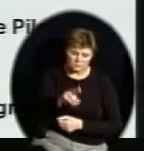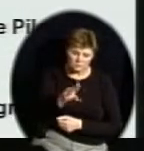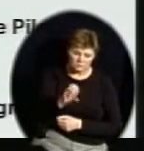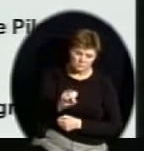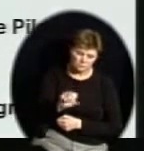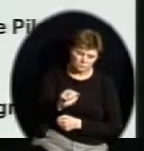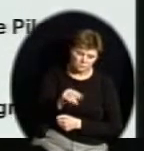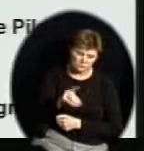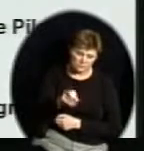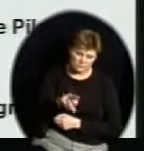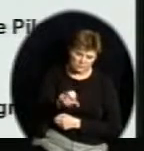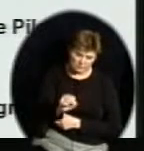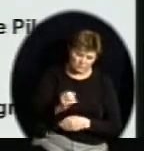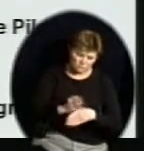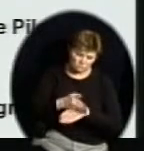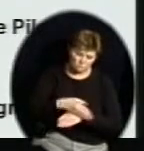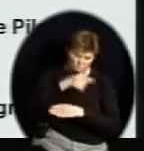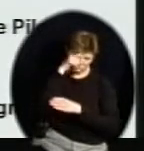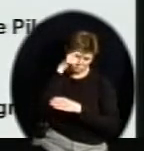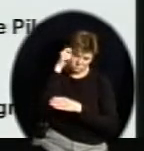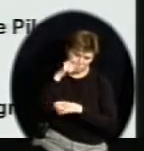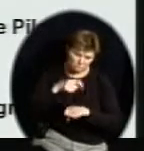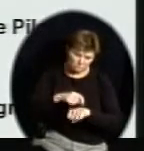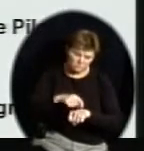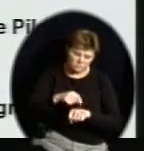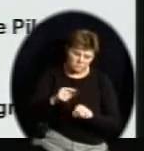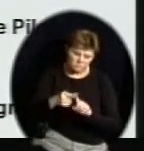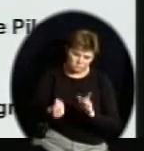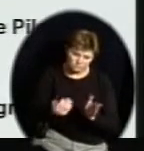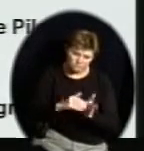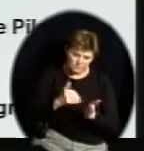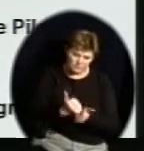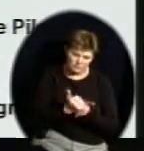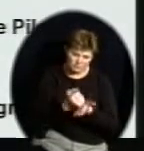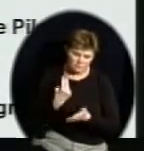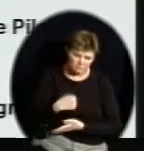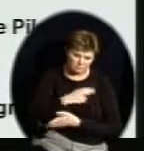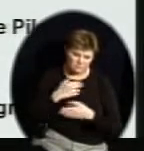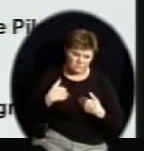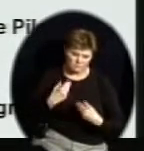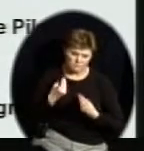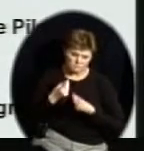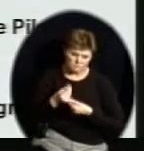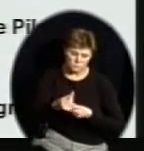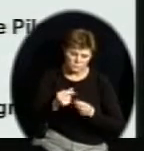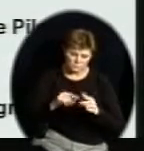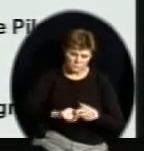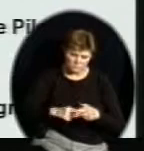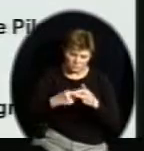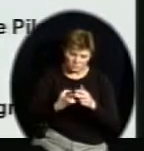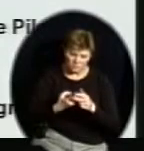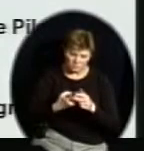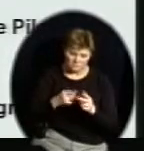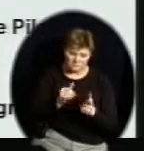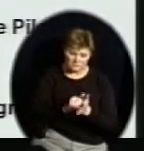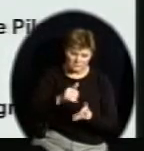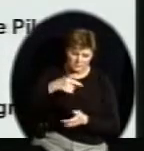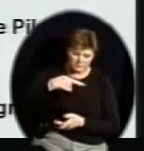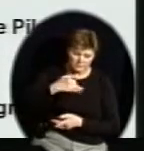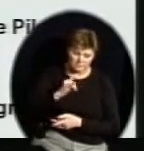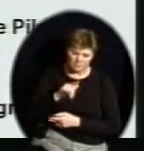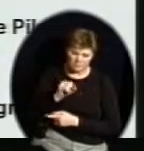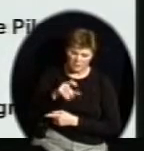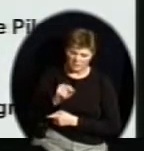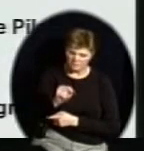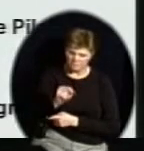All those things have to happen in order for us to have a smooth start to the school year. And oftentimes when we're implementing pilots, it means that we're implementing